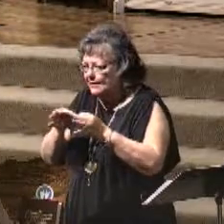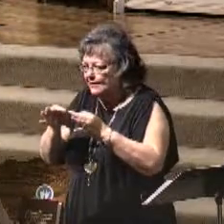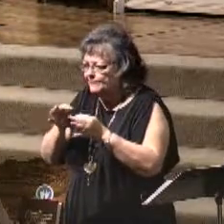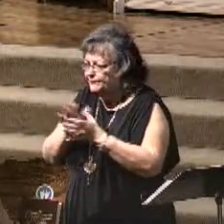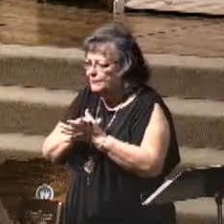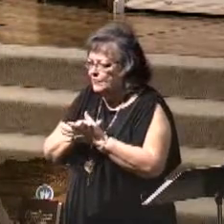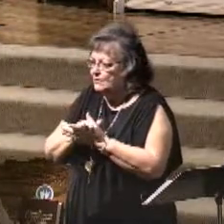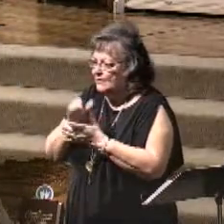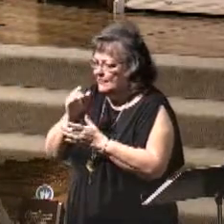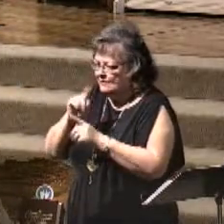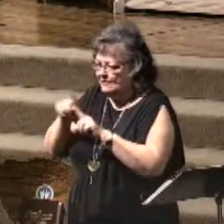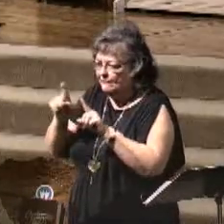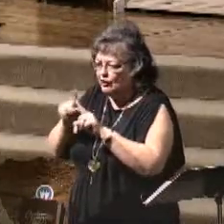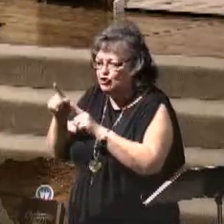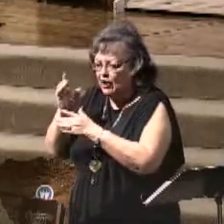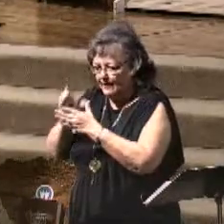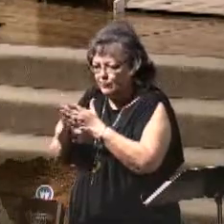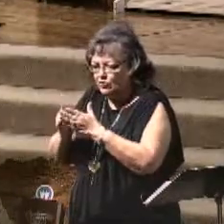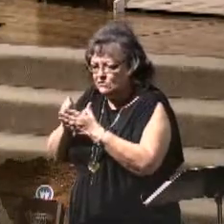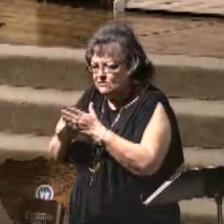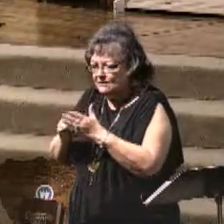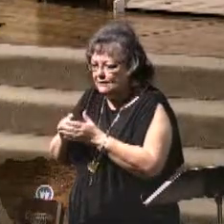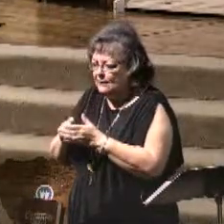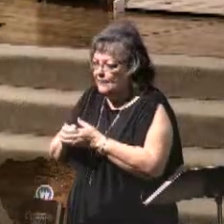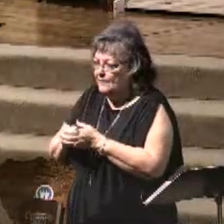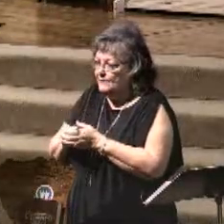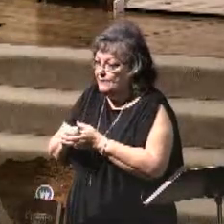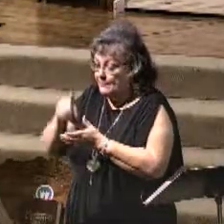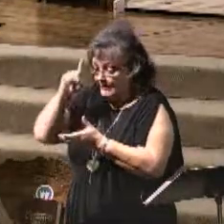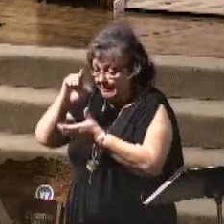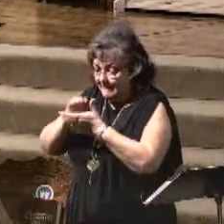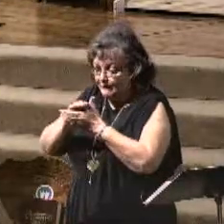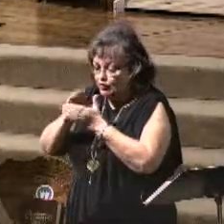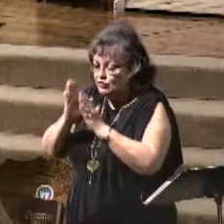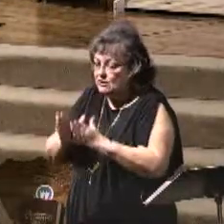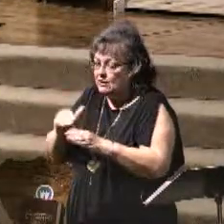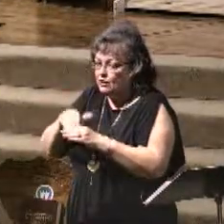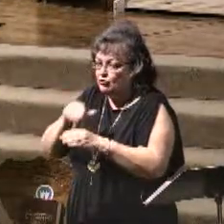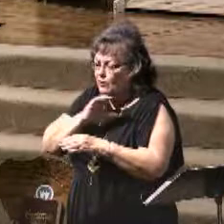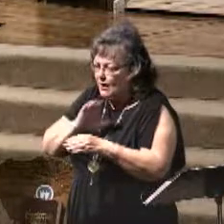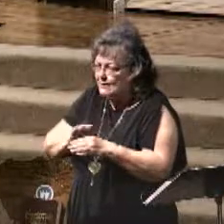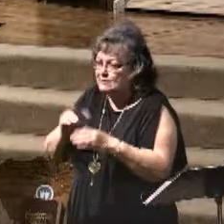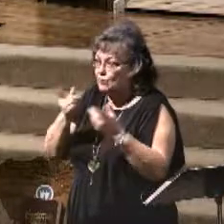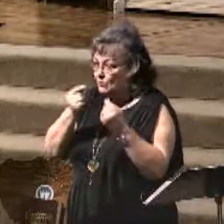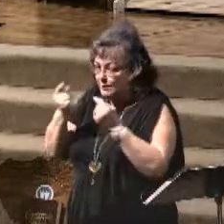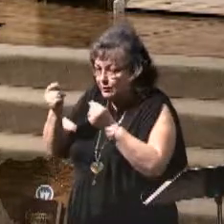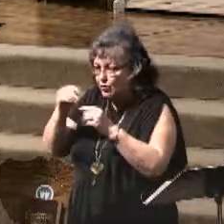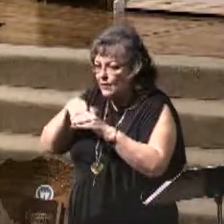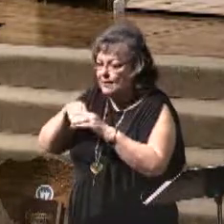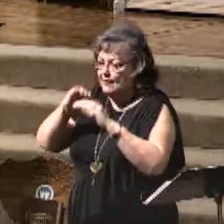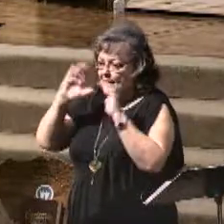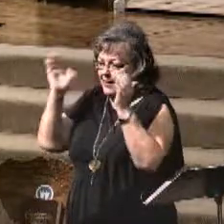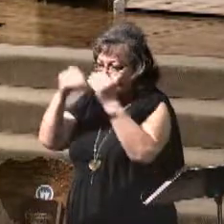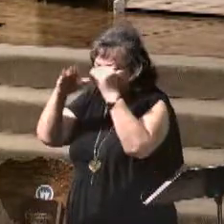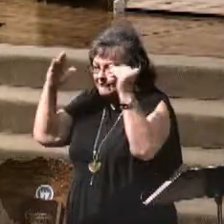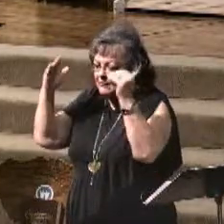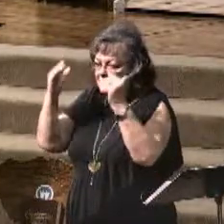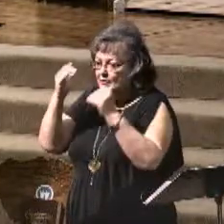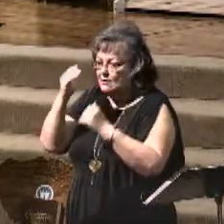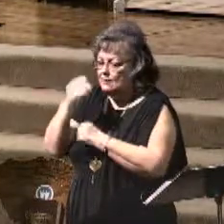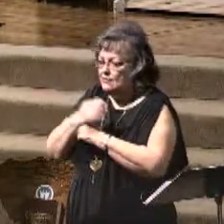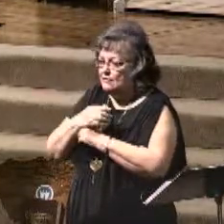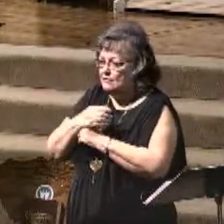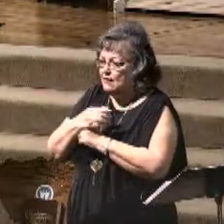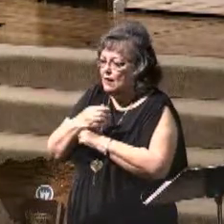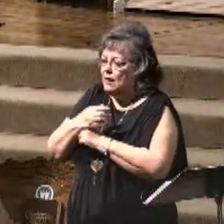church and what the believers in Christ, those who are saved, are going to be doing up in heaven. Some of those things in chapter 4 and chapter 5 during the